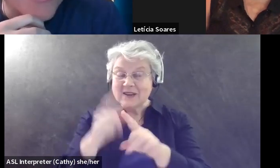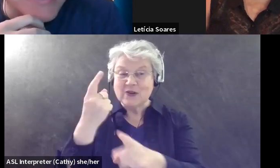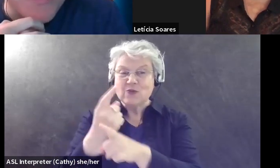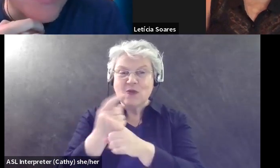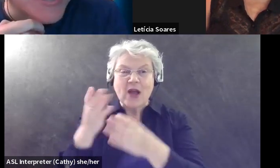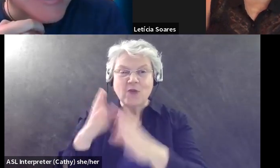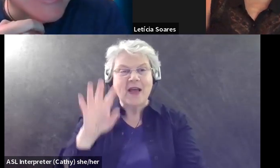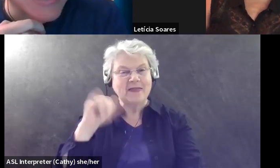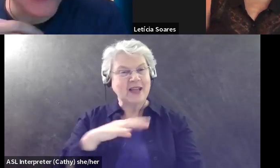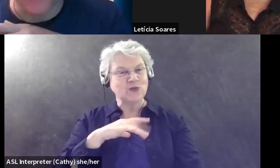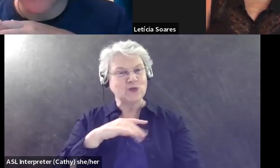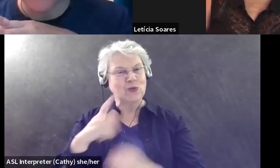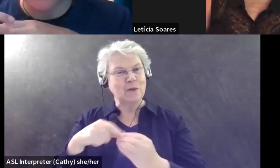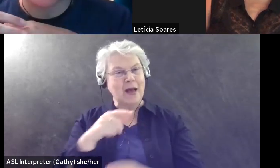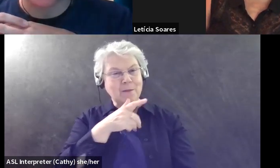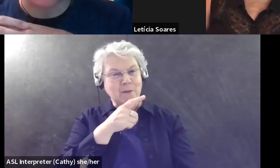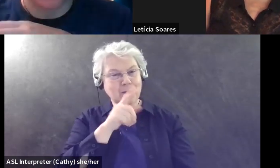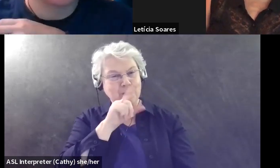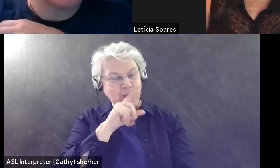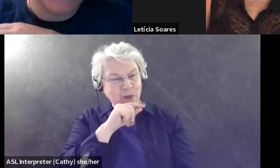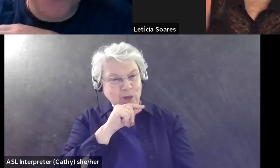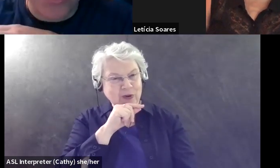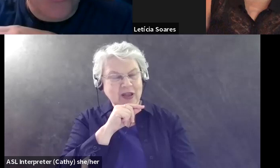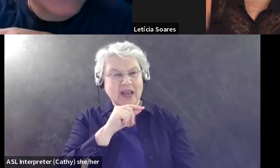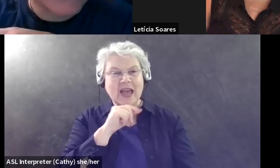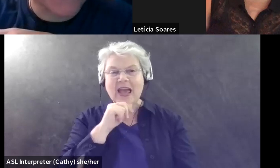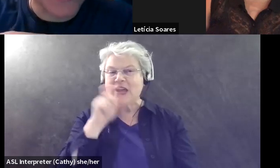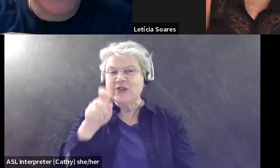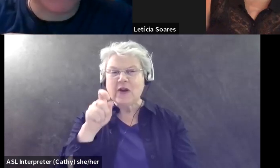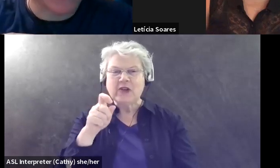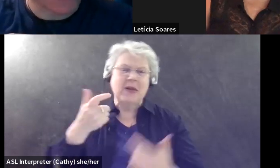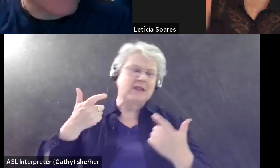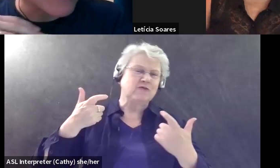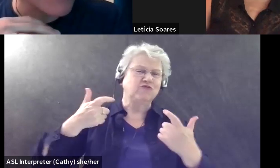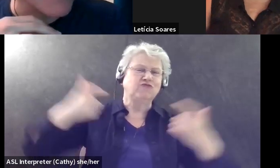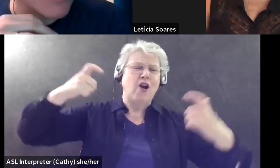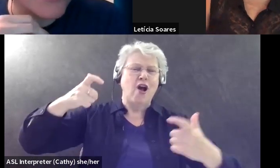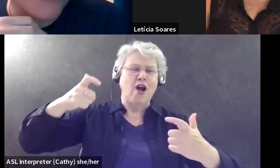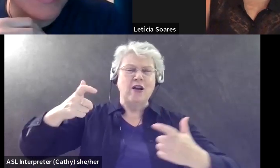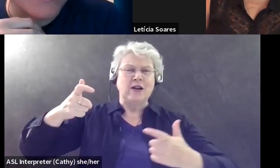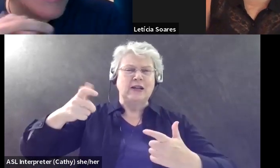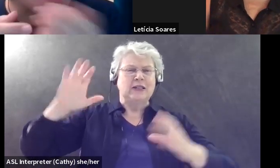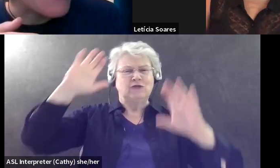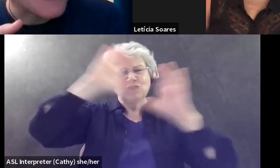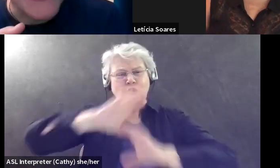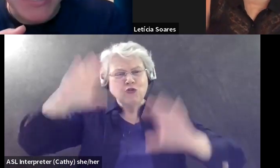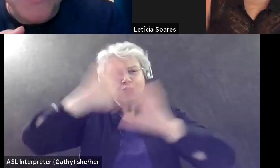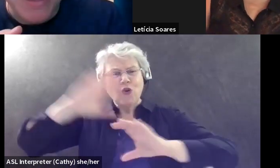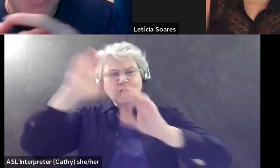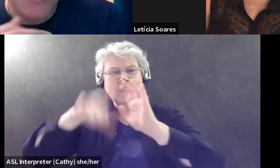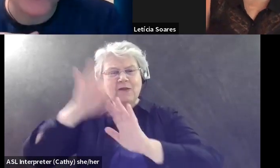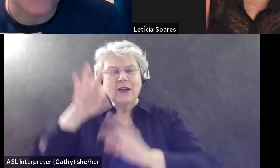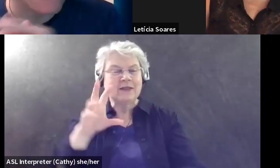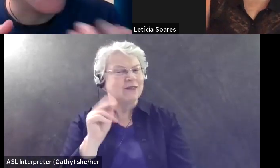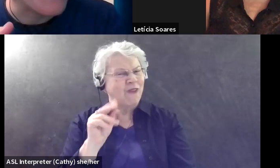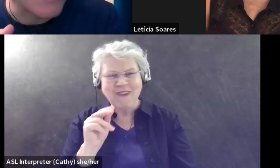the really cool things about birds is that you don't have to necessarily go on this epic quest to find them. They often come to you and having a tree in the